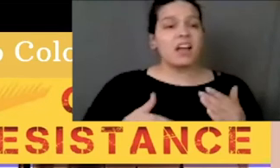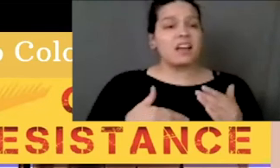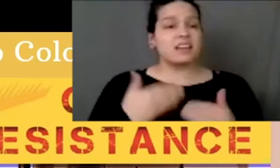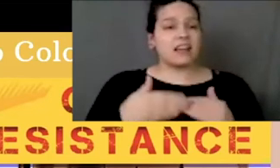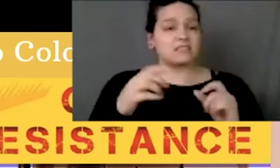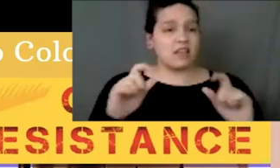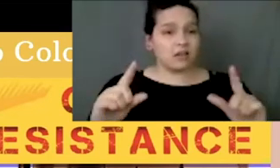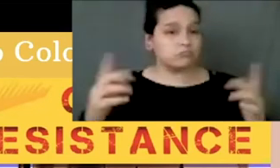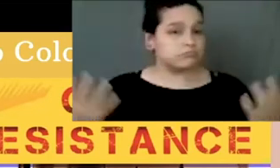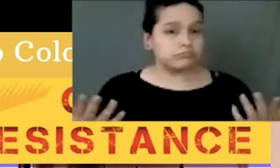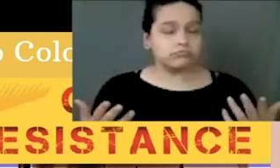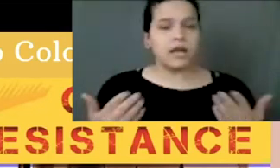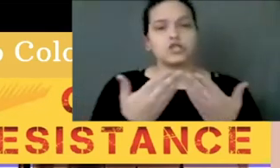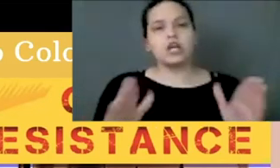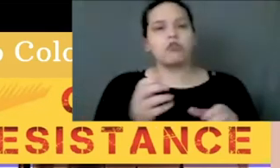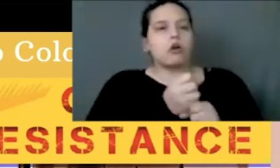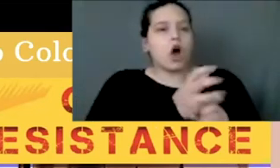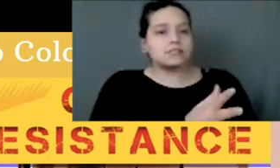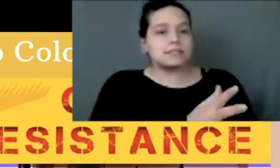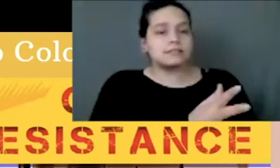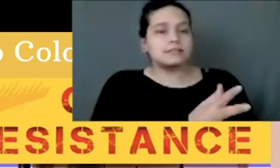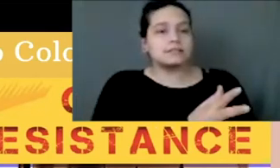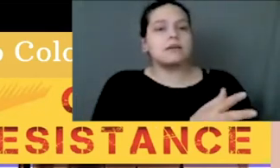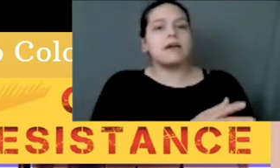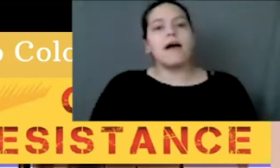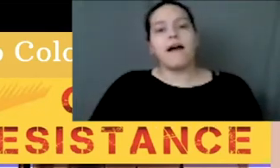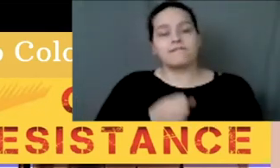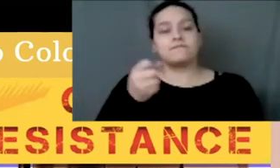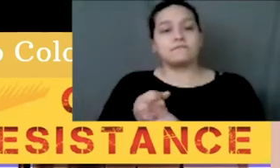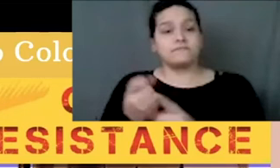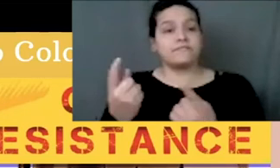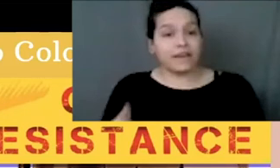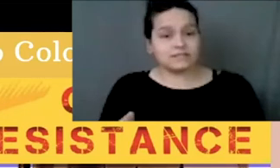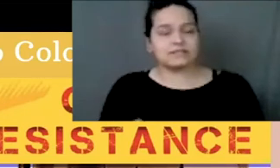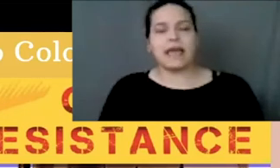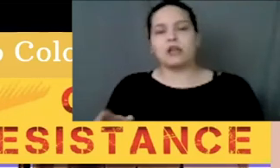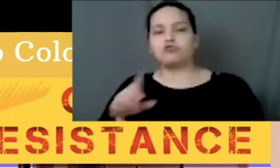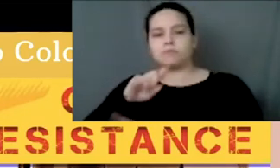is general causes, effects of, and responses to colonization.